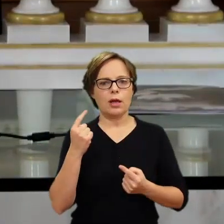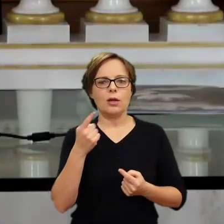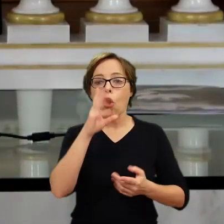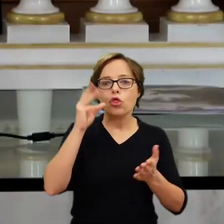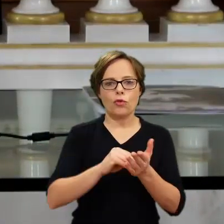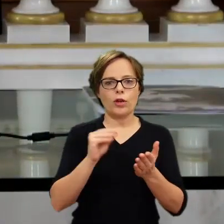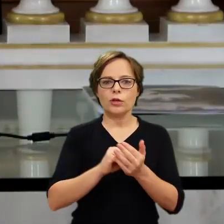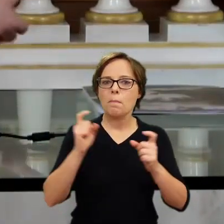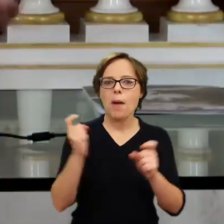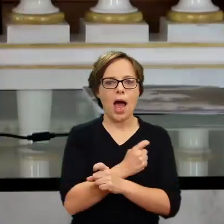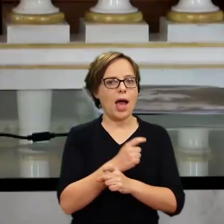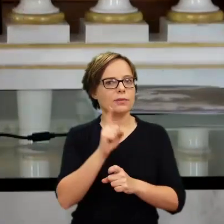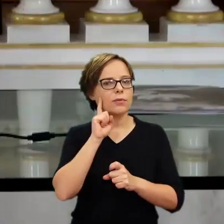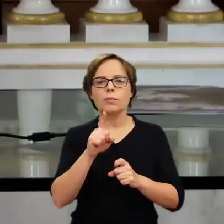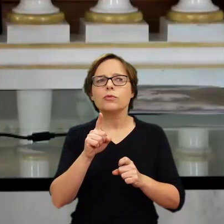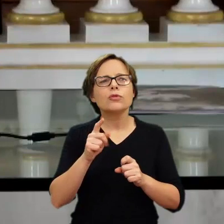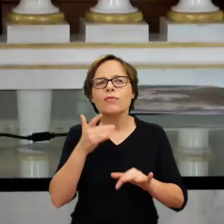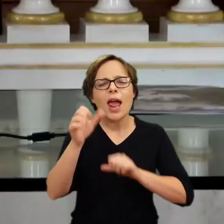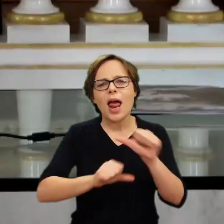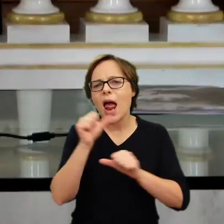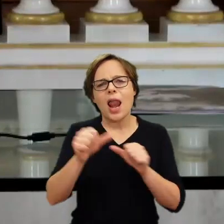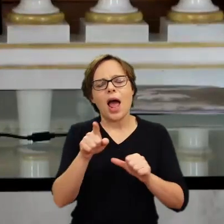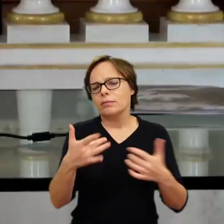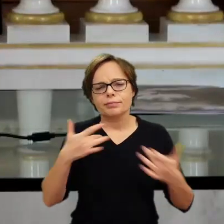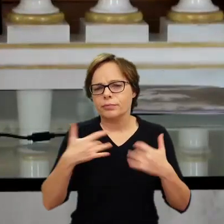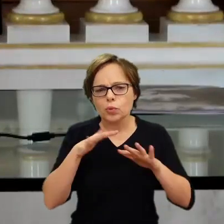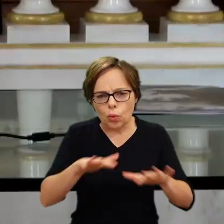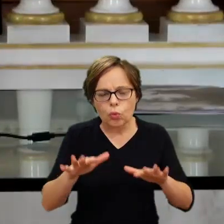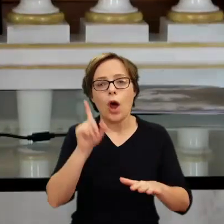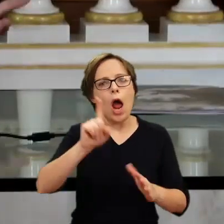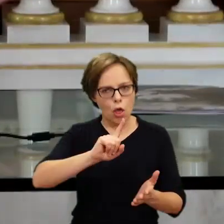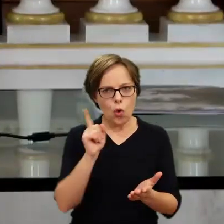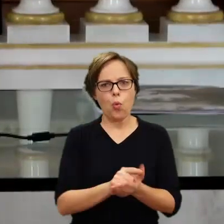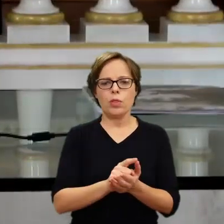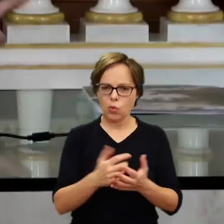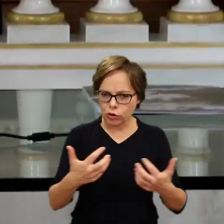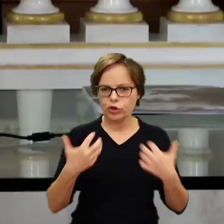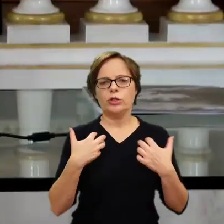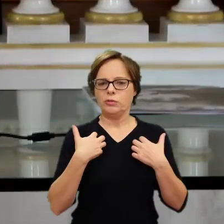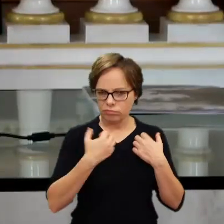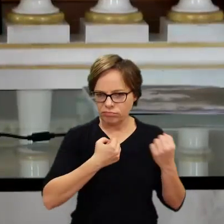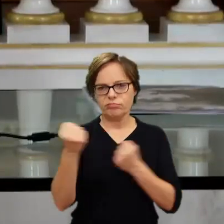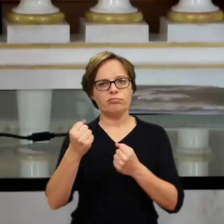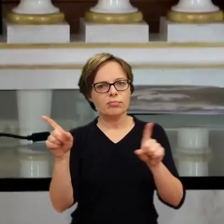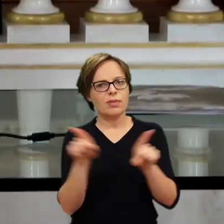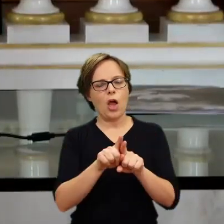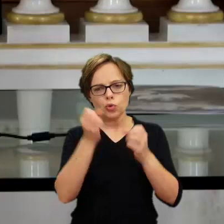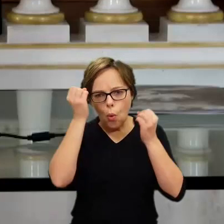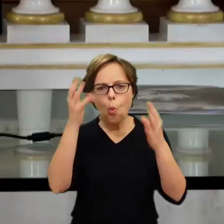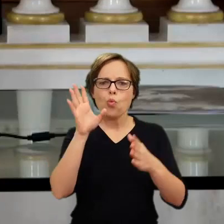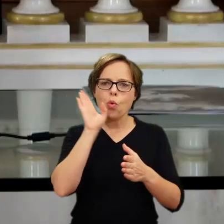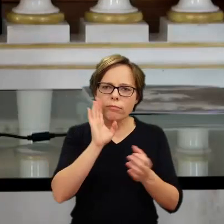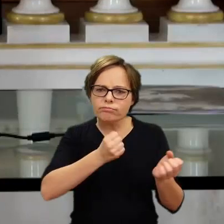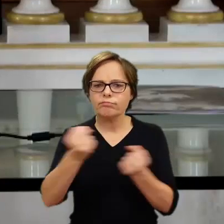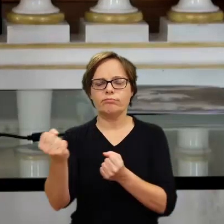of a country that has gone through so much, through centuries, but has come out of it alive and with culture and, you know,